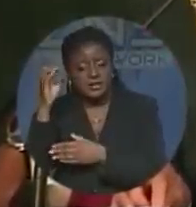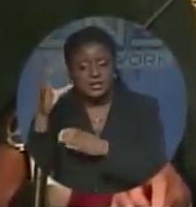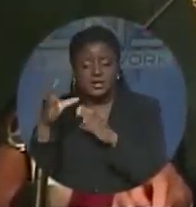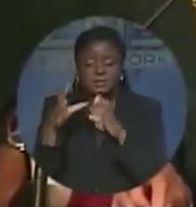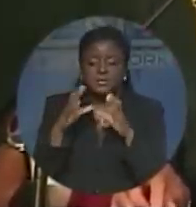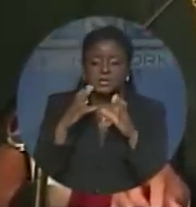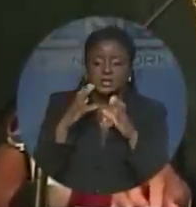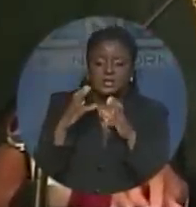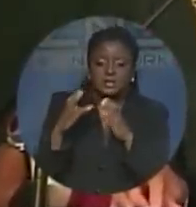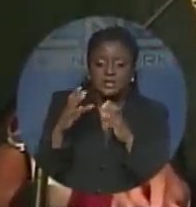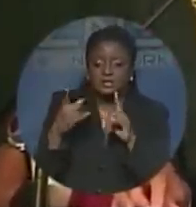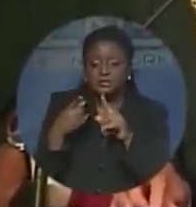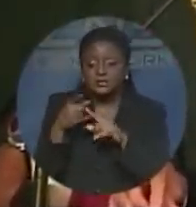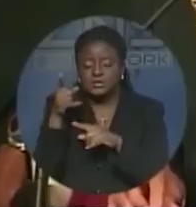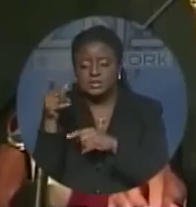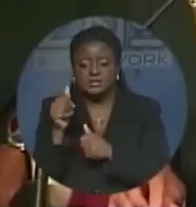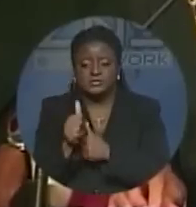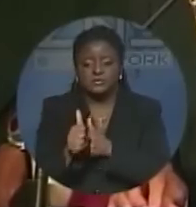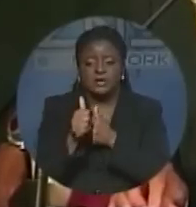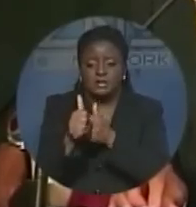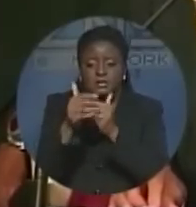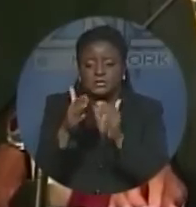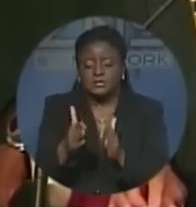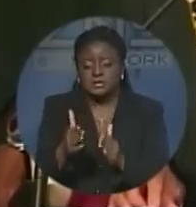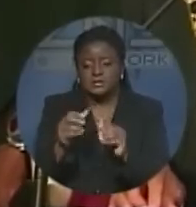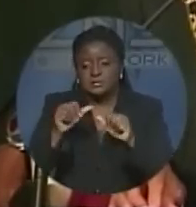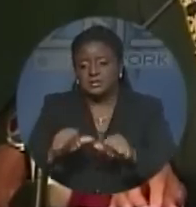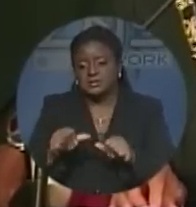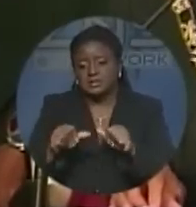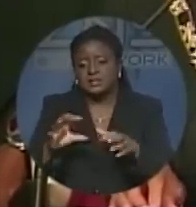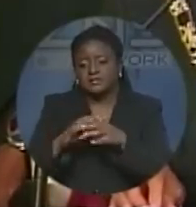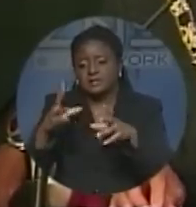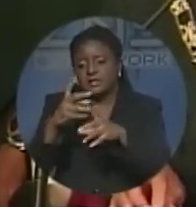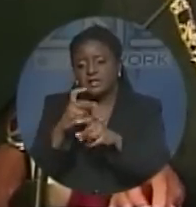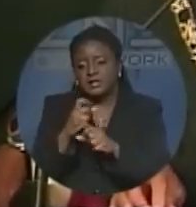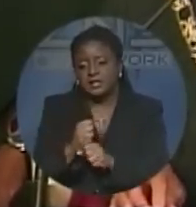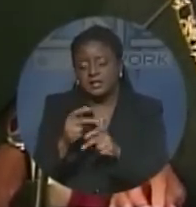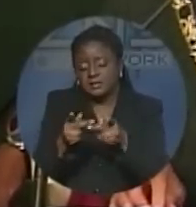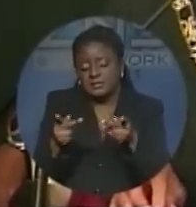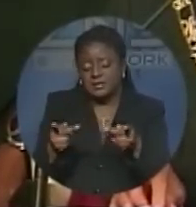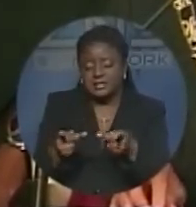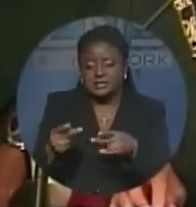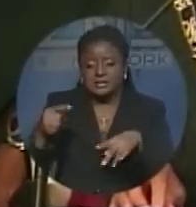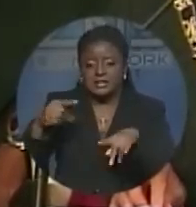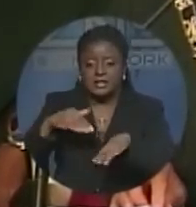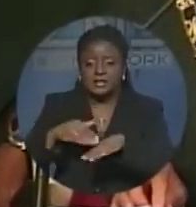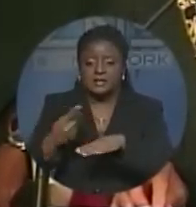his followers the possibility of gaining a place at the table